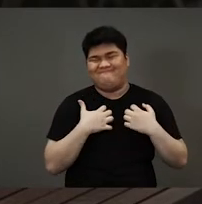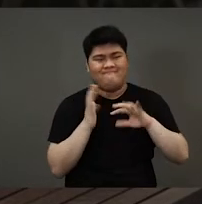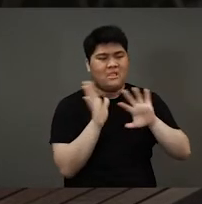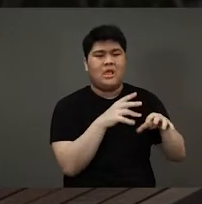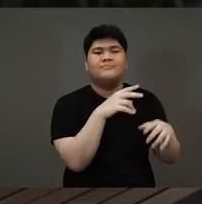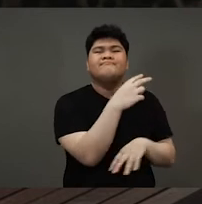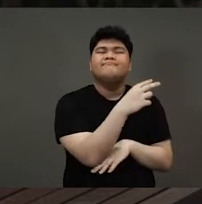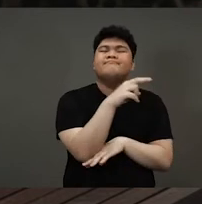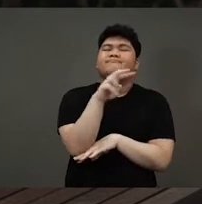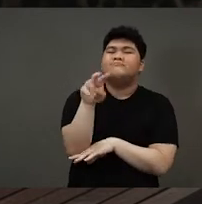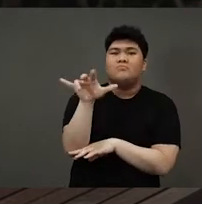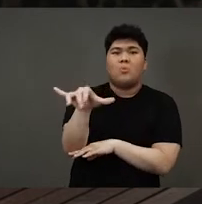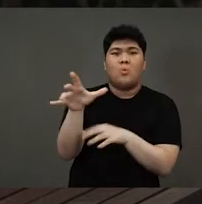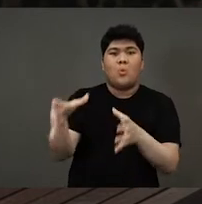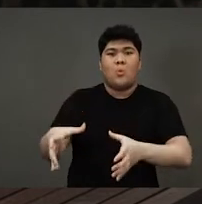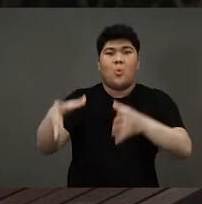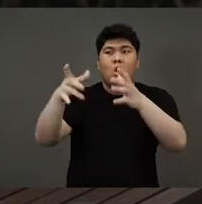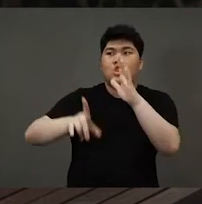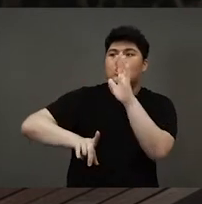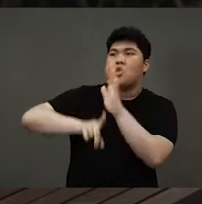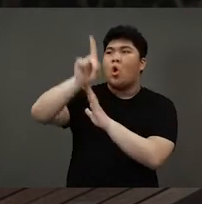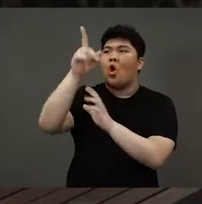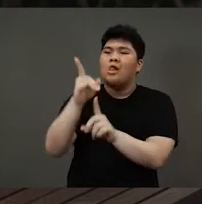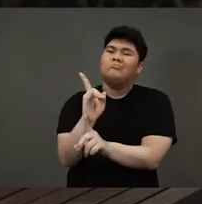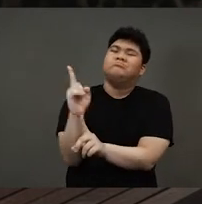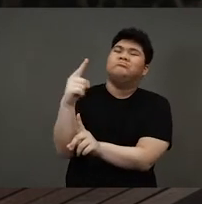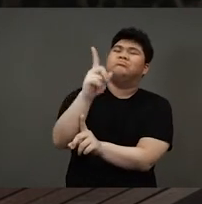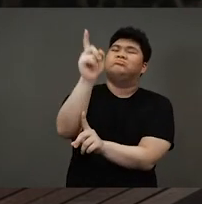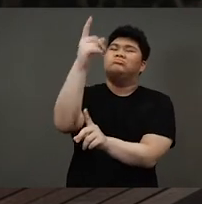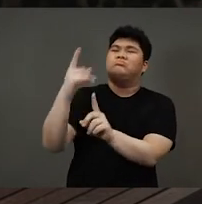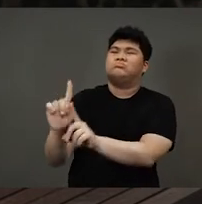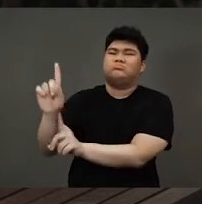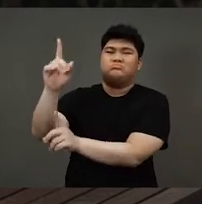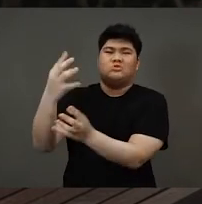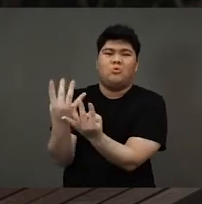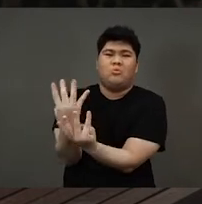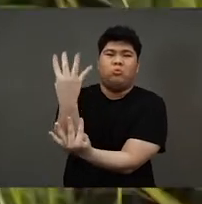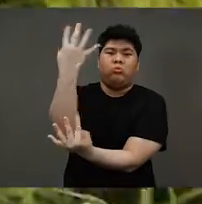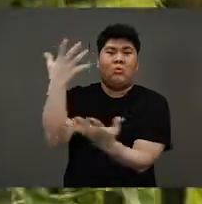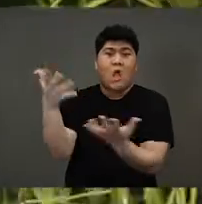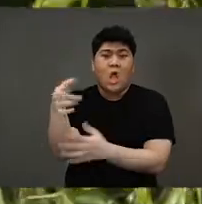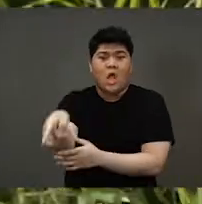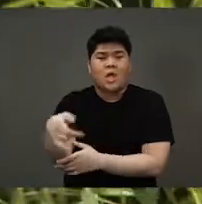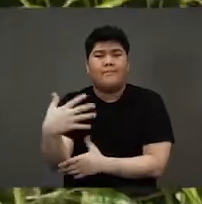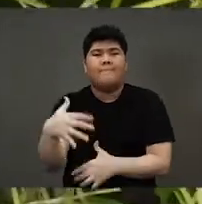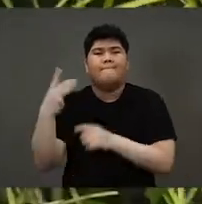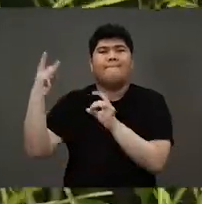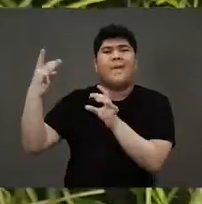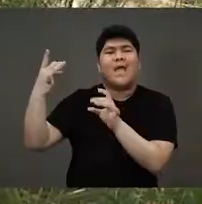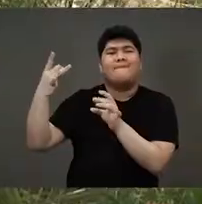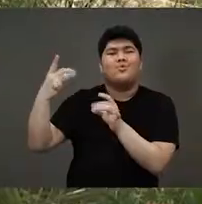and he saw something tall and bendy and green. It was the bamboo grove.